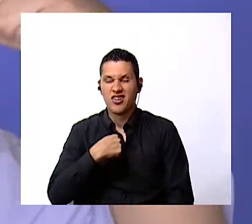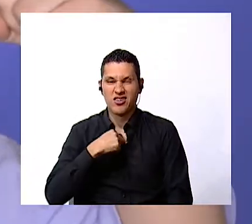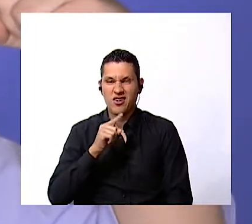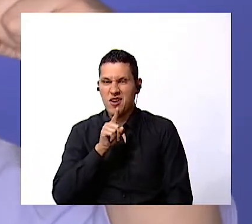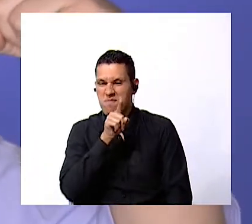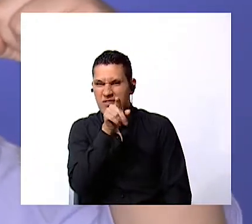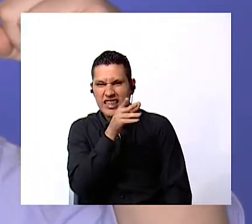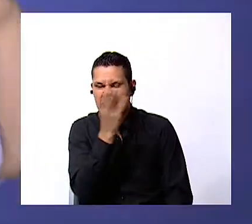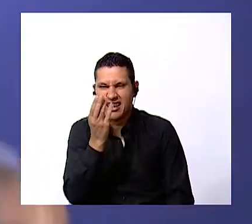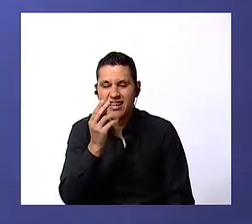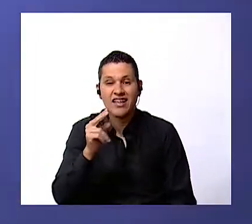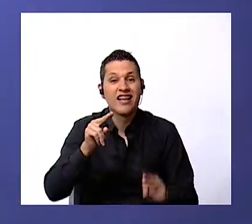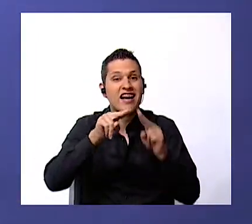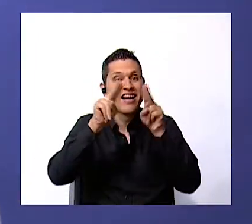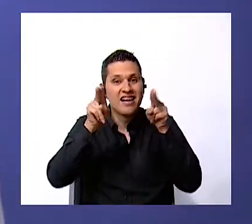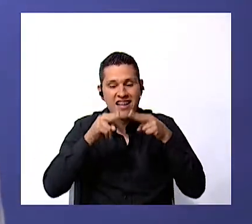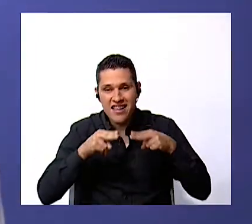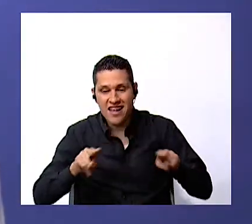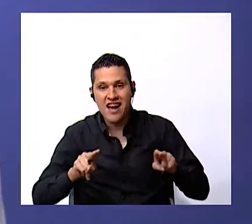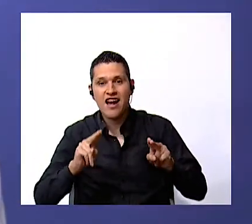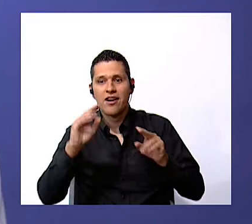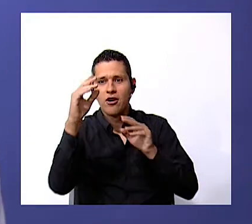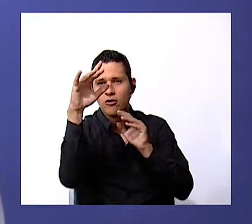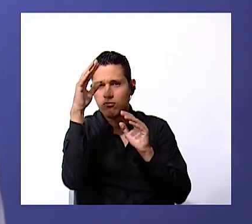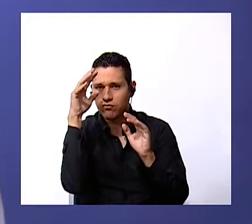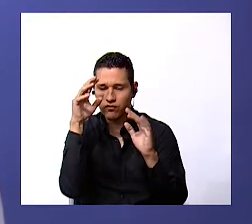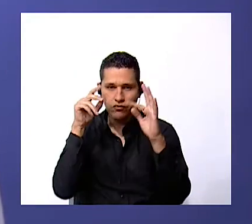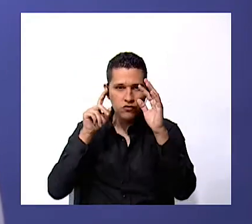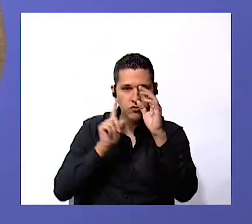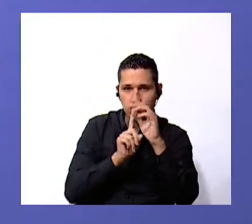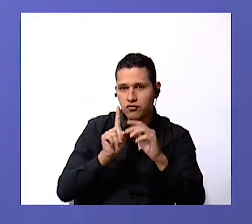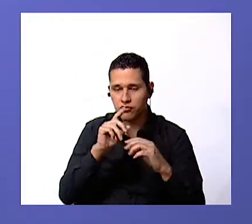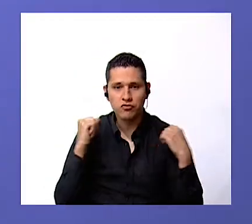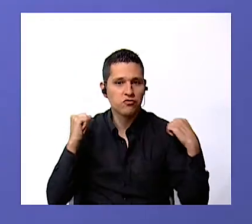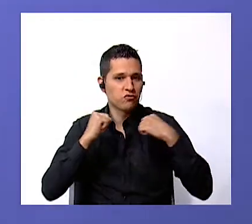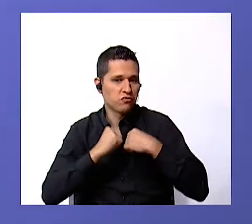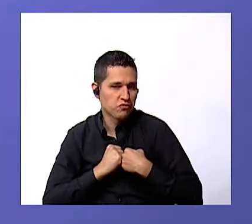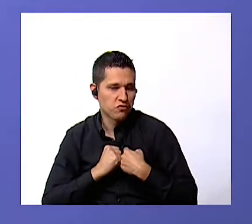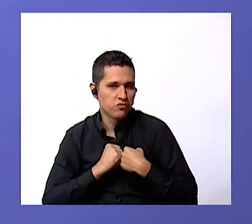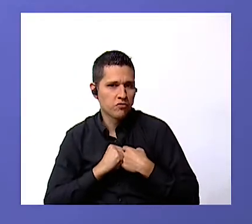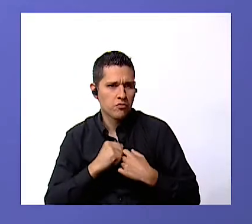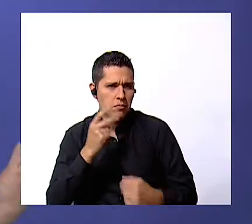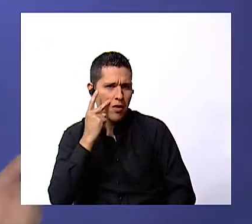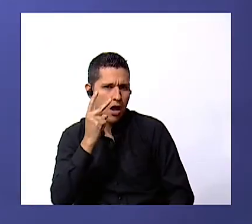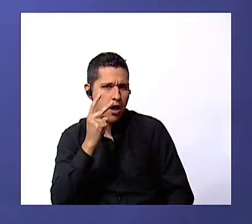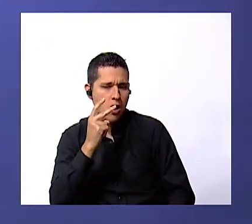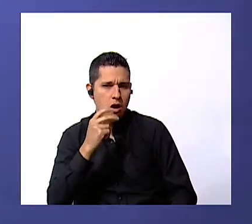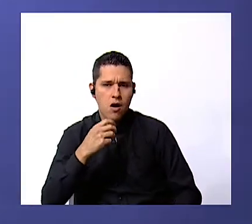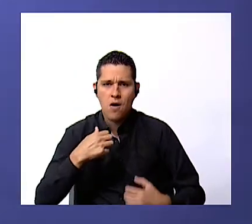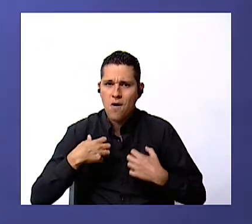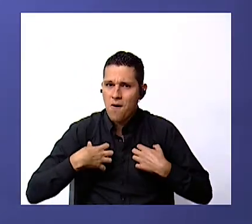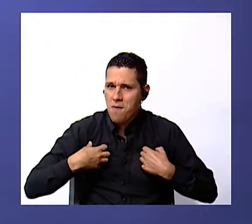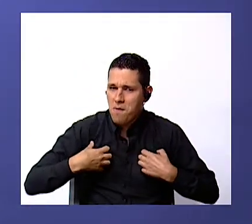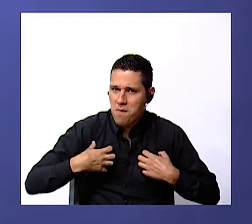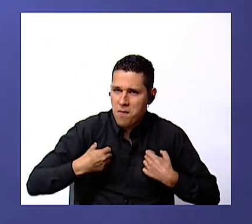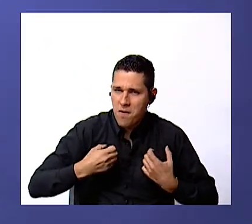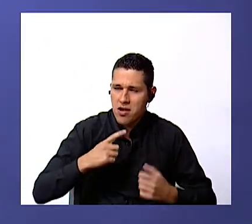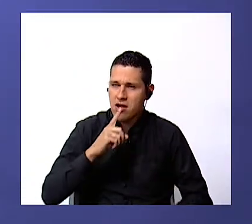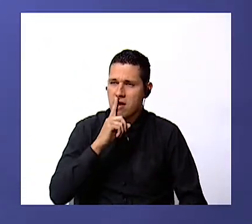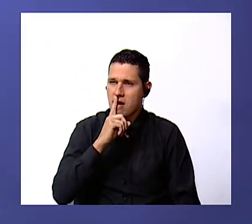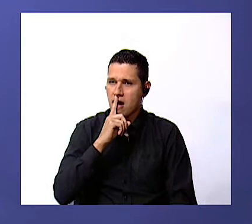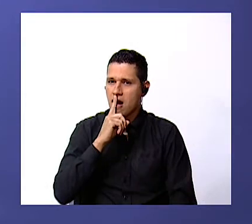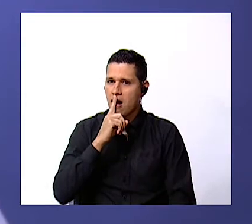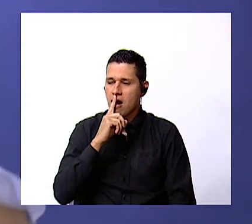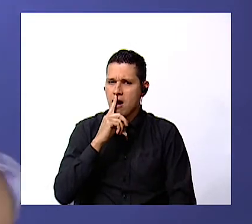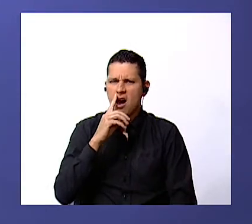field trip look there is a monkey where the monkeys live monkeys live in